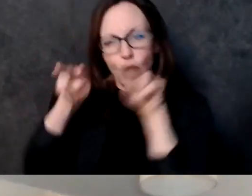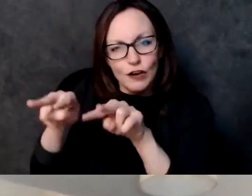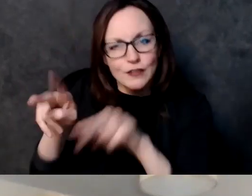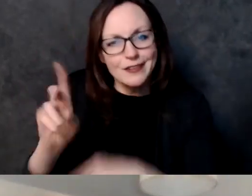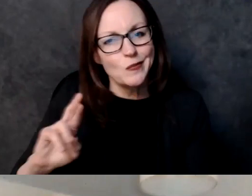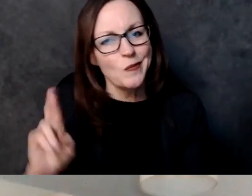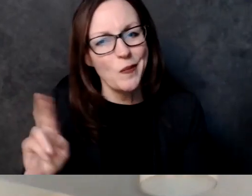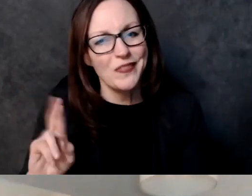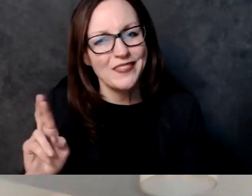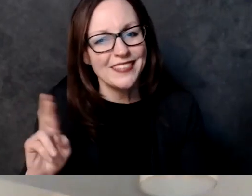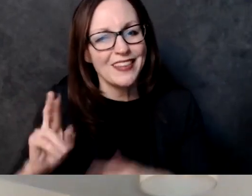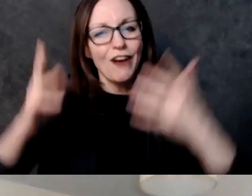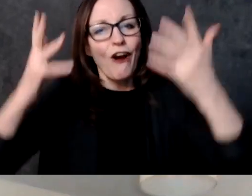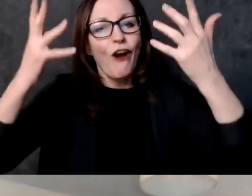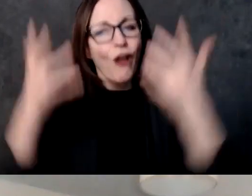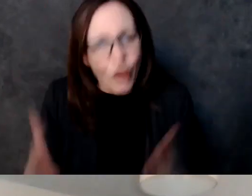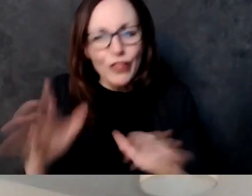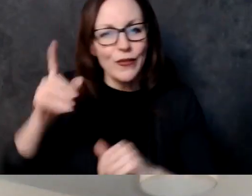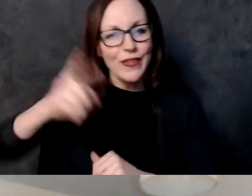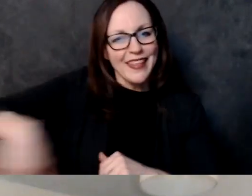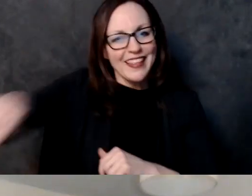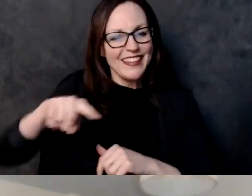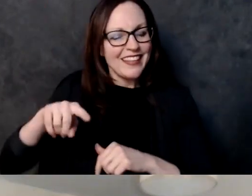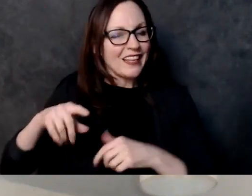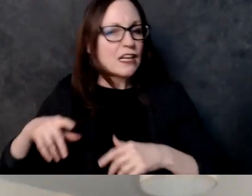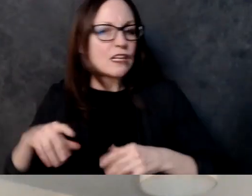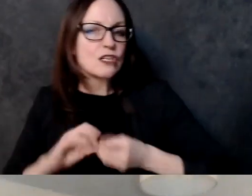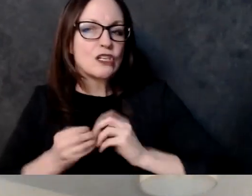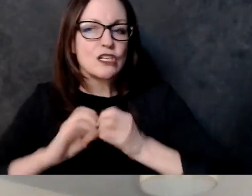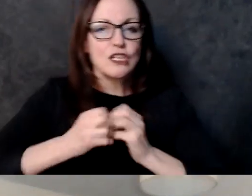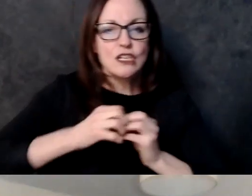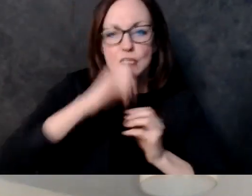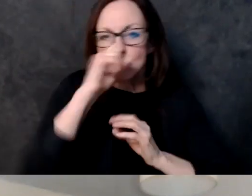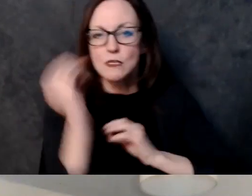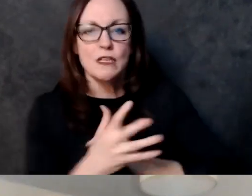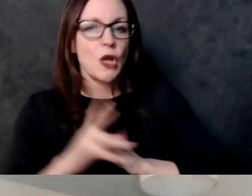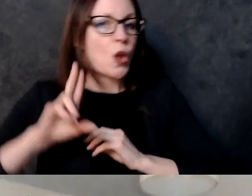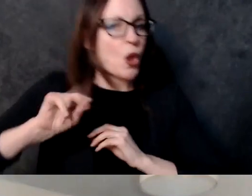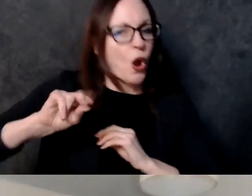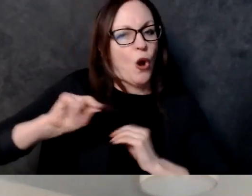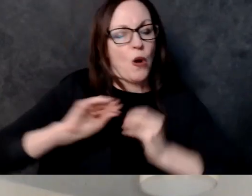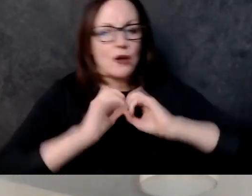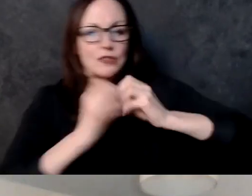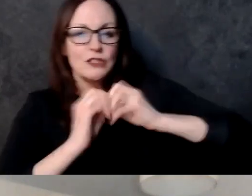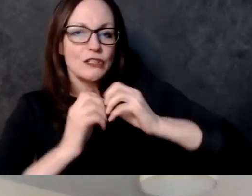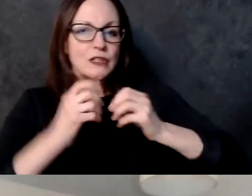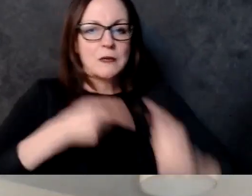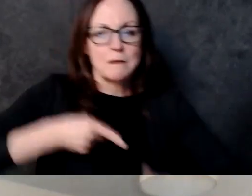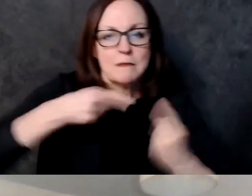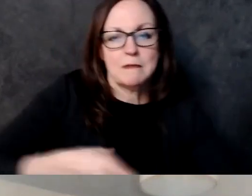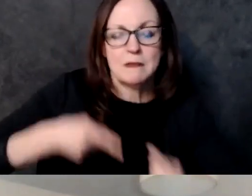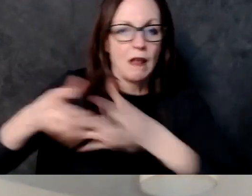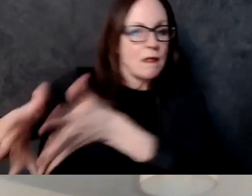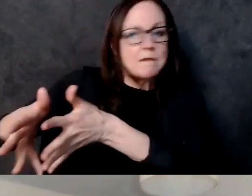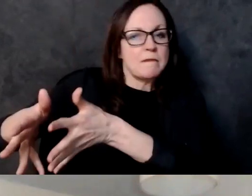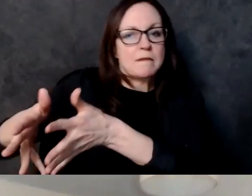um they used it for political gain and they have no intention of doing anything with it so it's time that we take this into